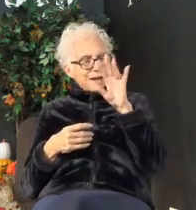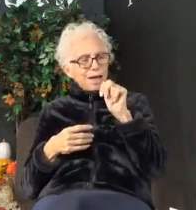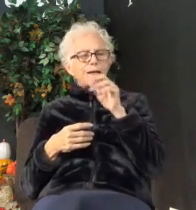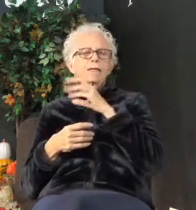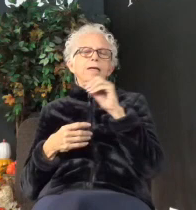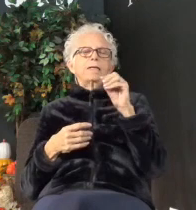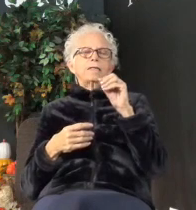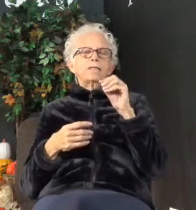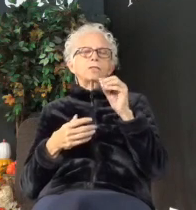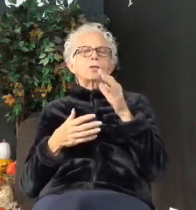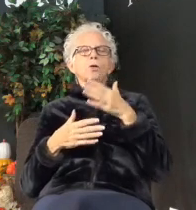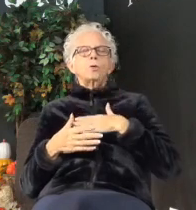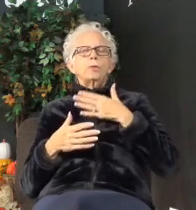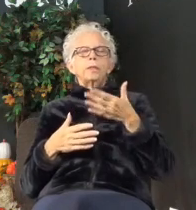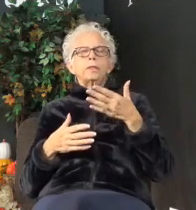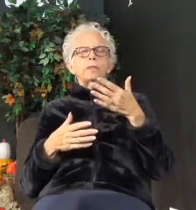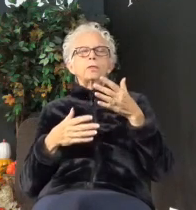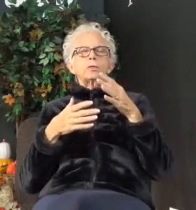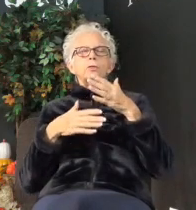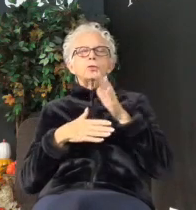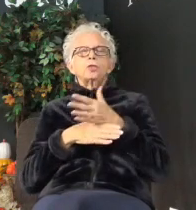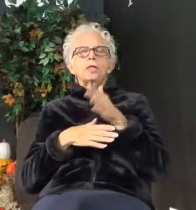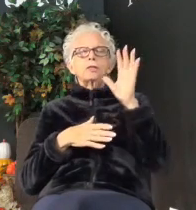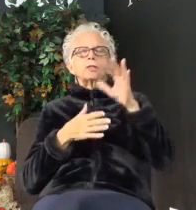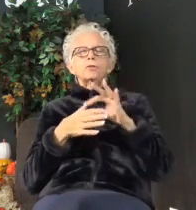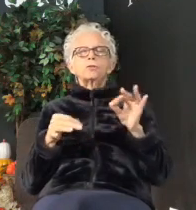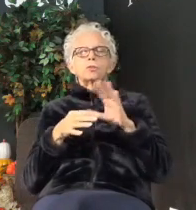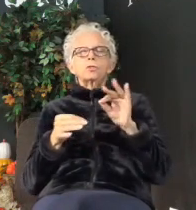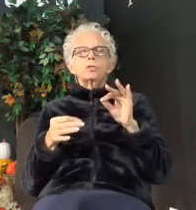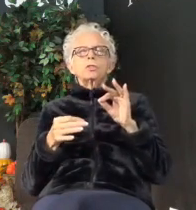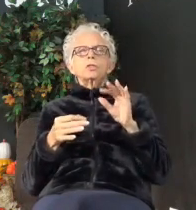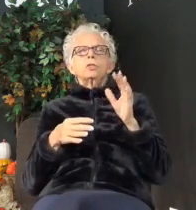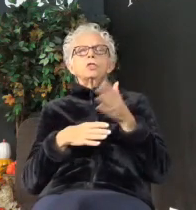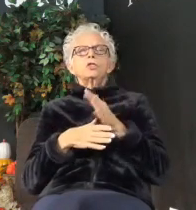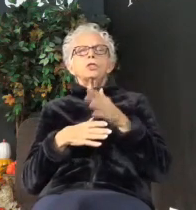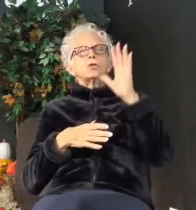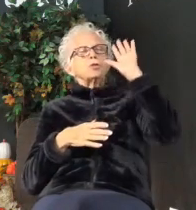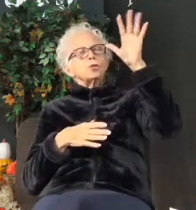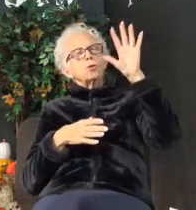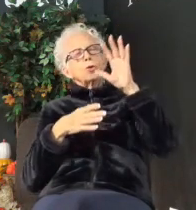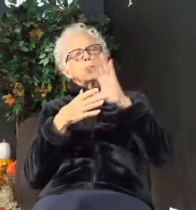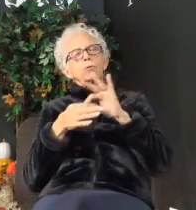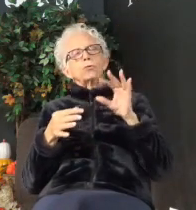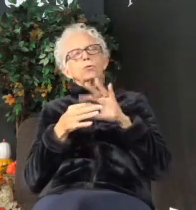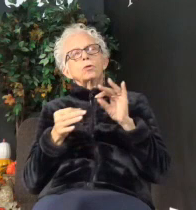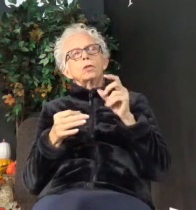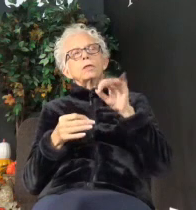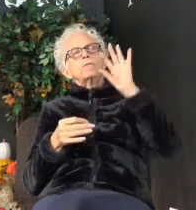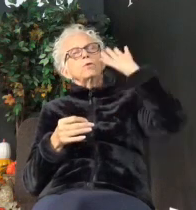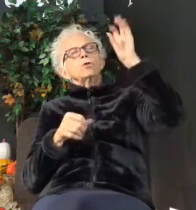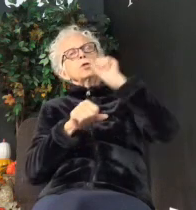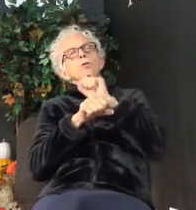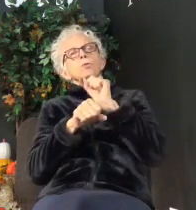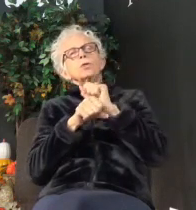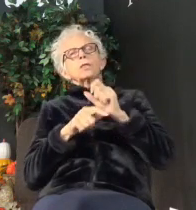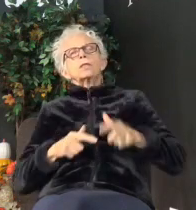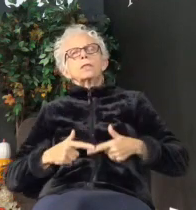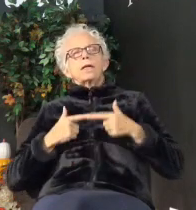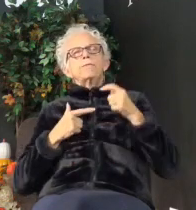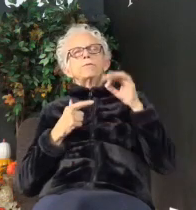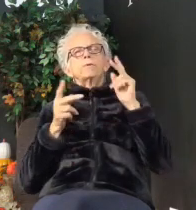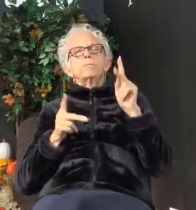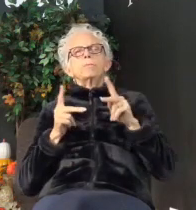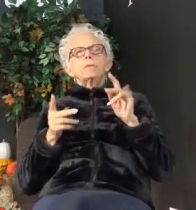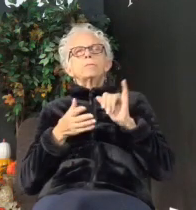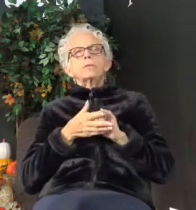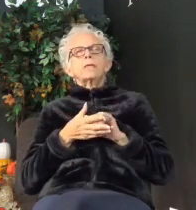story, his willingness to share your story of your work in the lives of people that he and